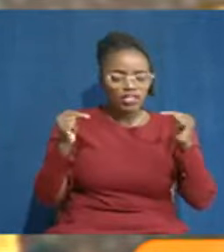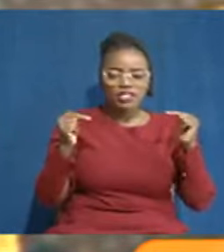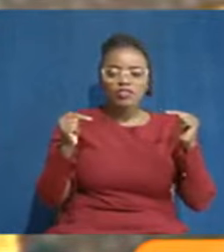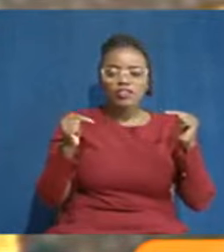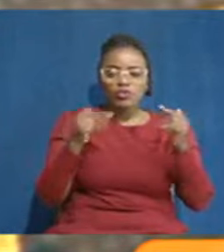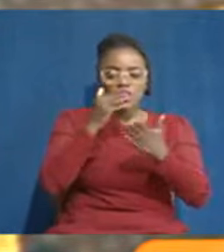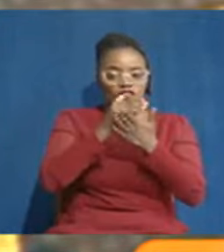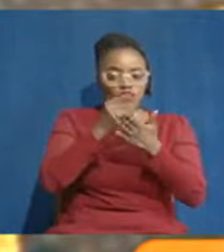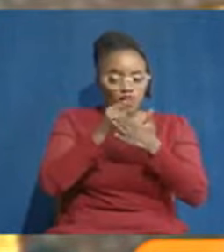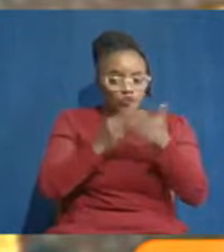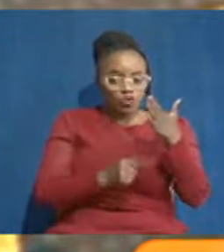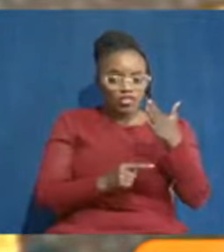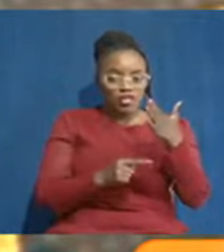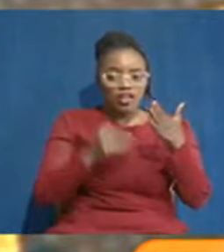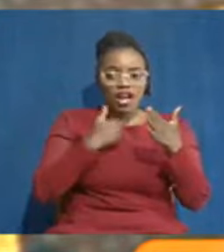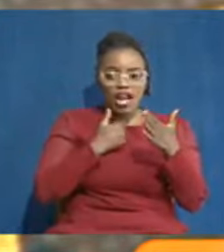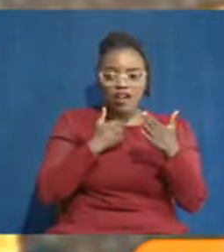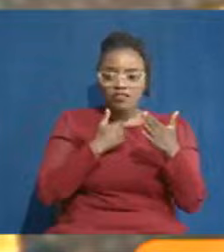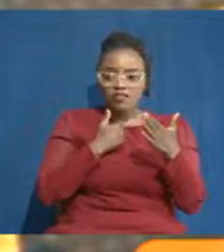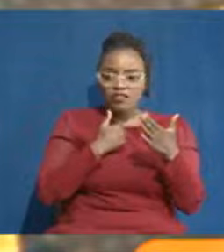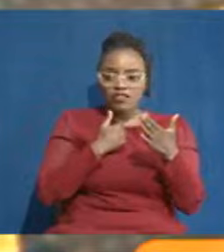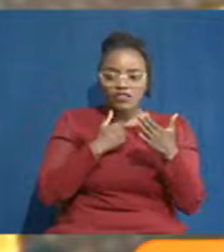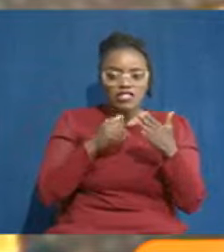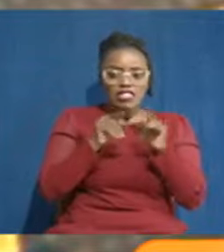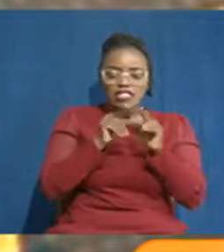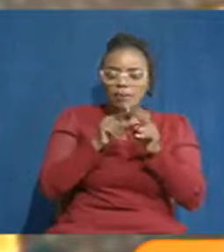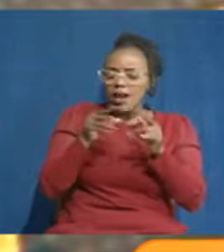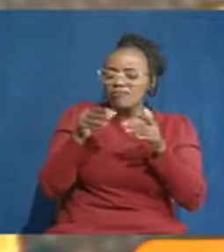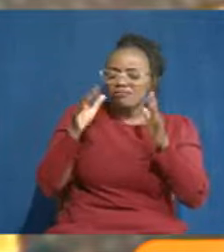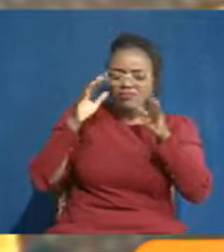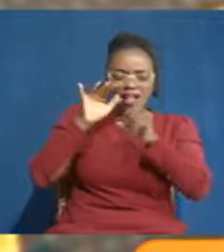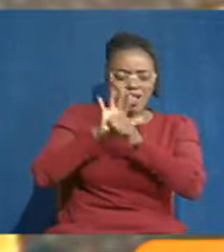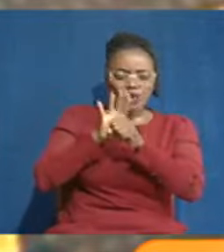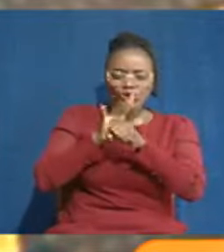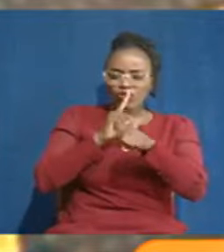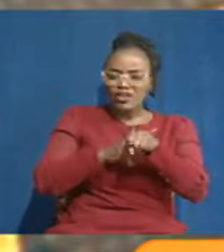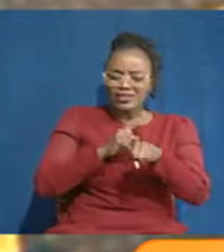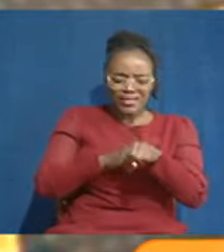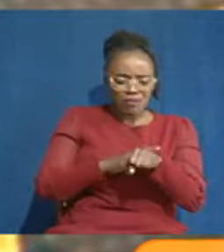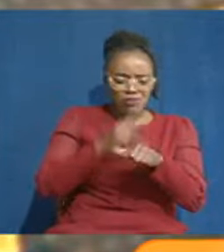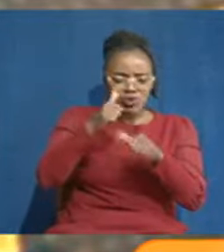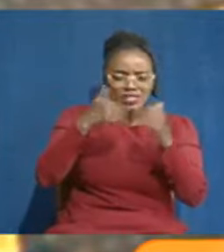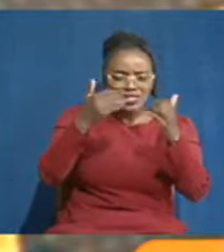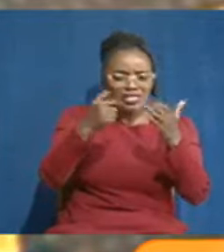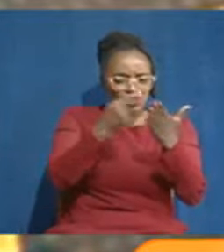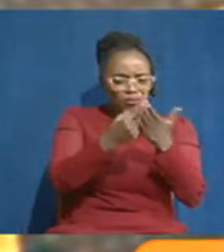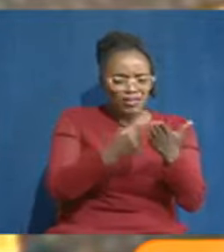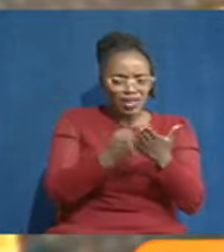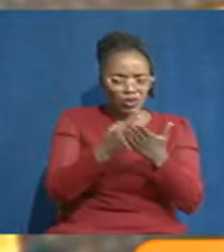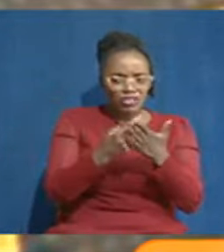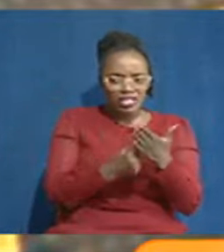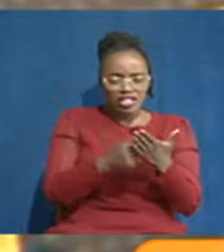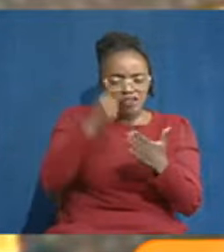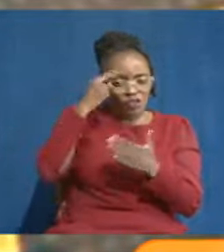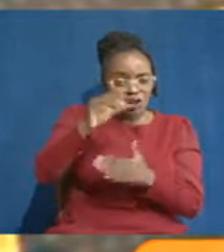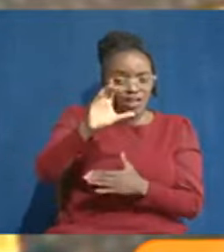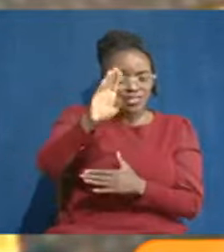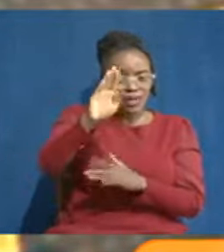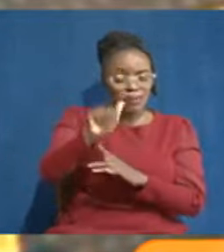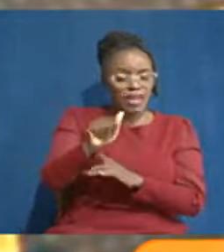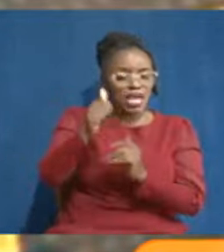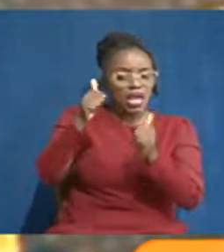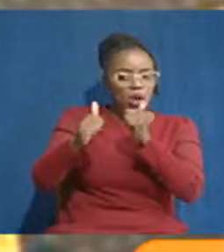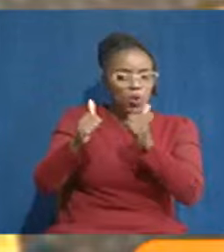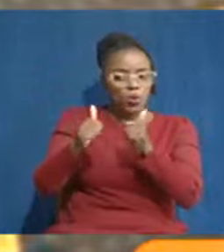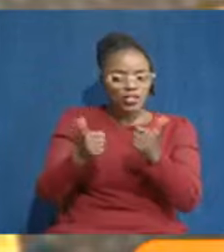very fact that there's an infinite amount of time that needs to be negotiated for a CBA, which